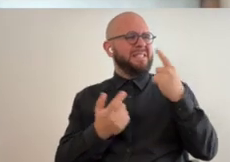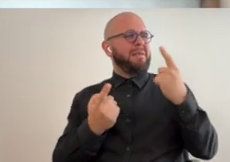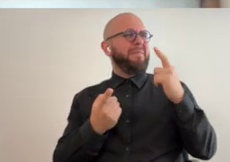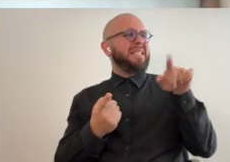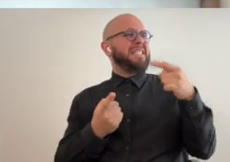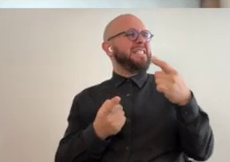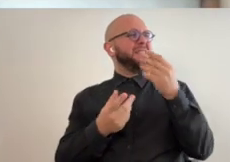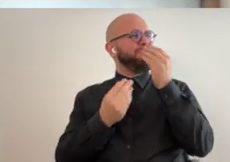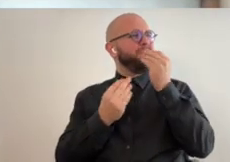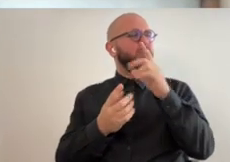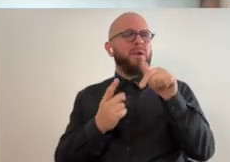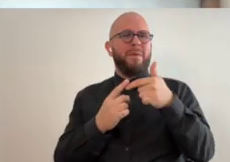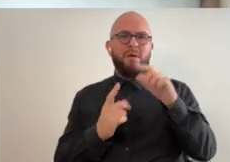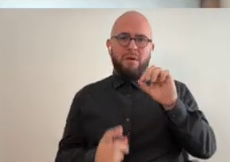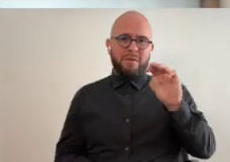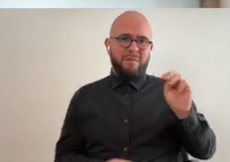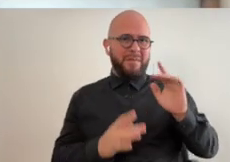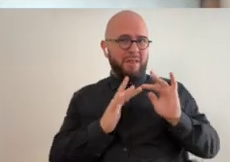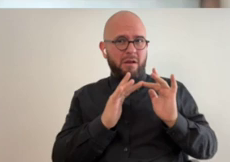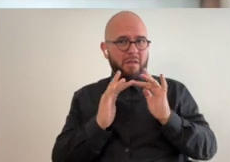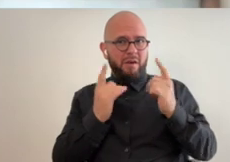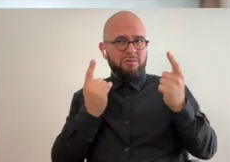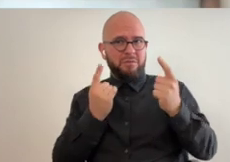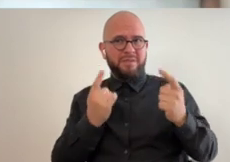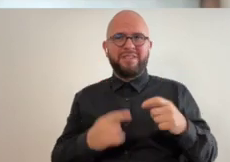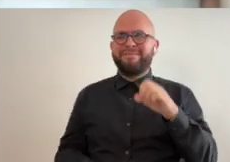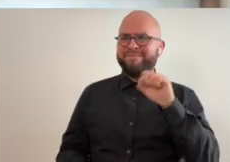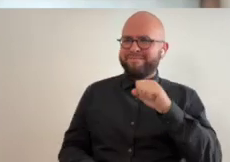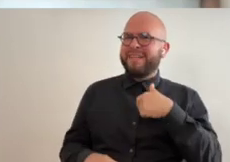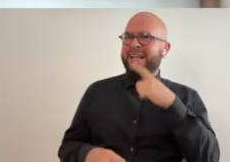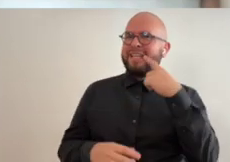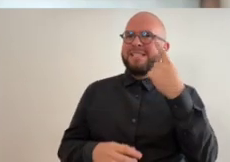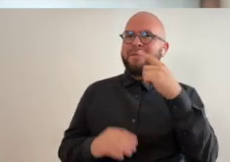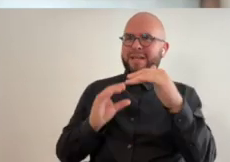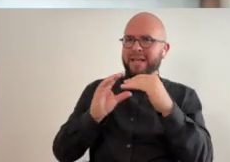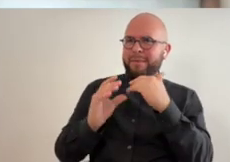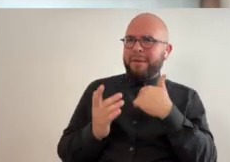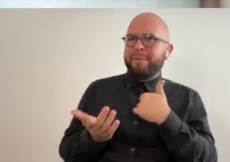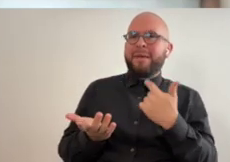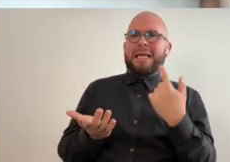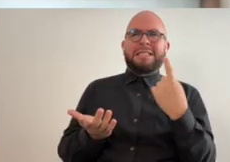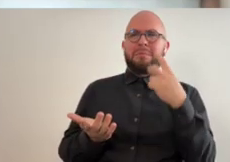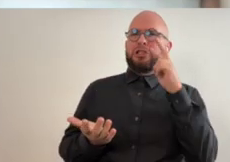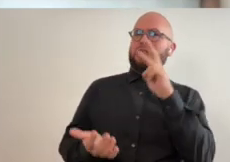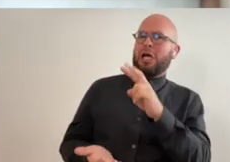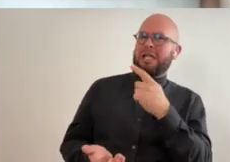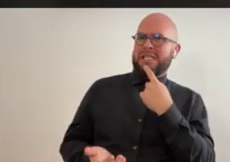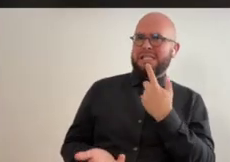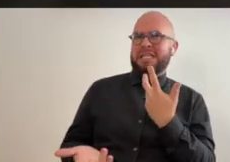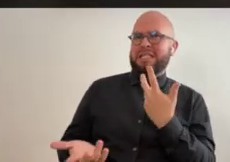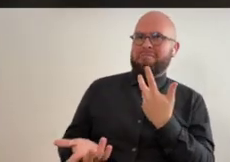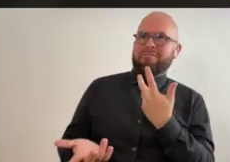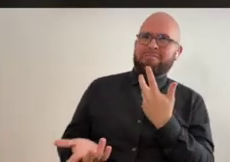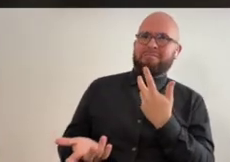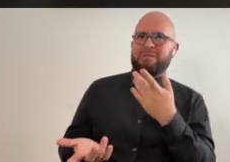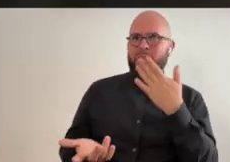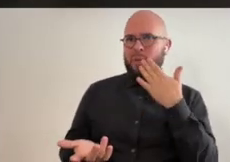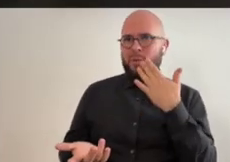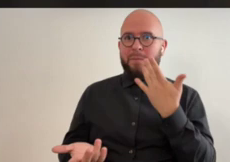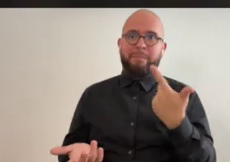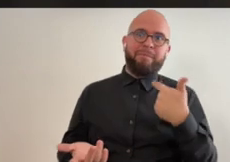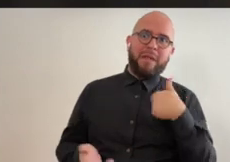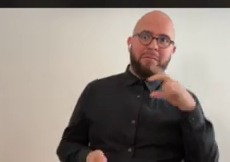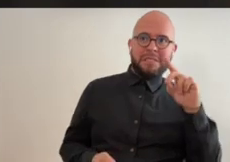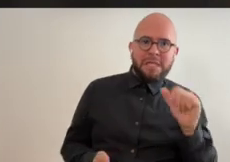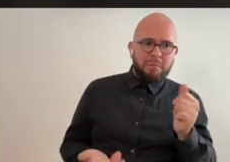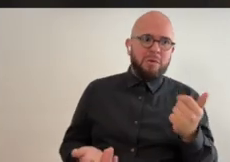that you weren't sure you remembered you think somebody just told you about opulent mobility online i think someone emailed me